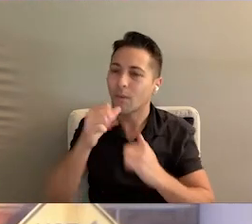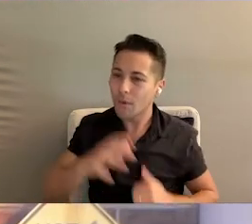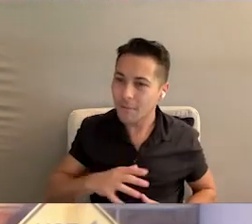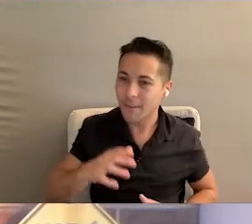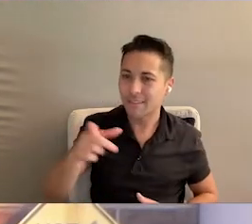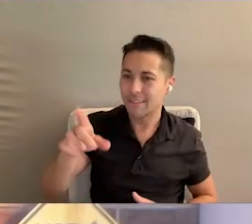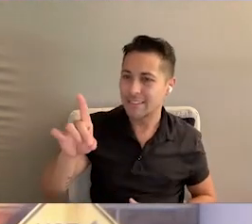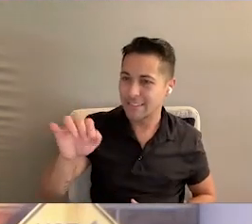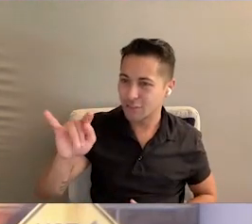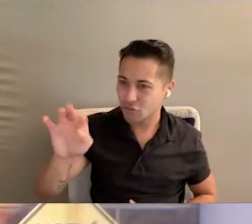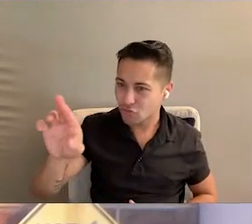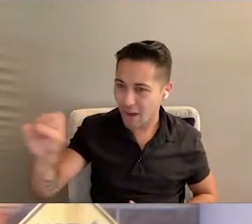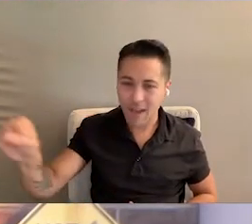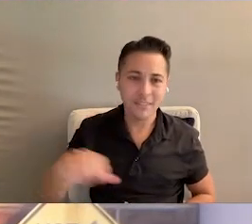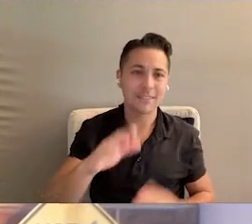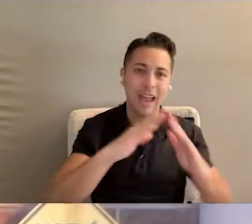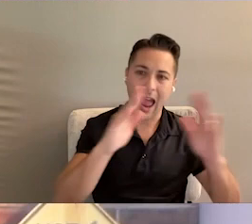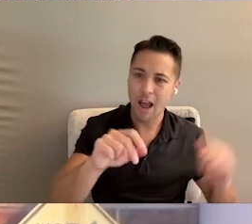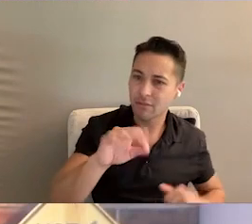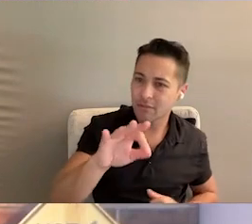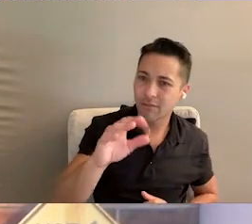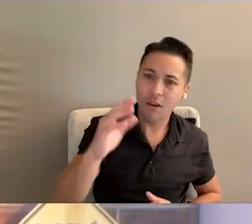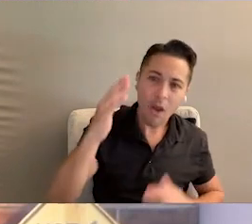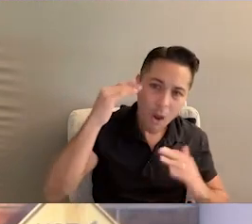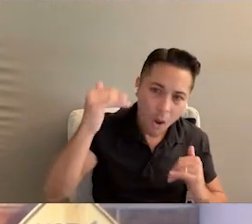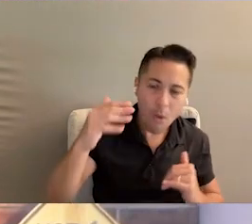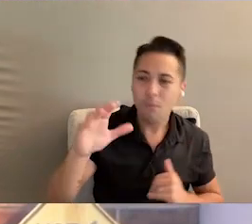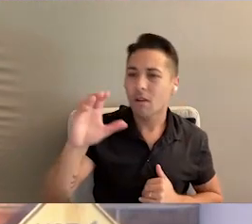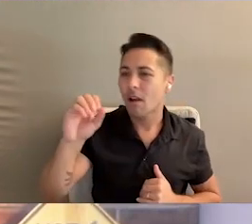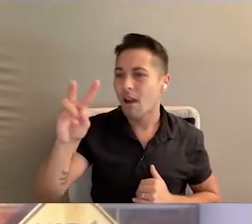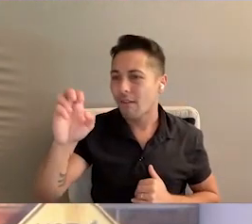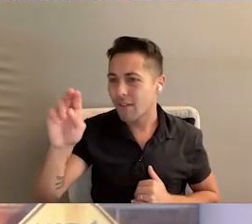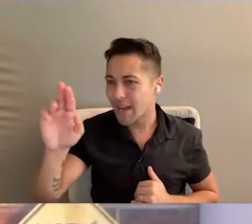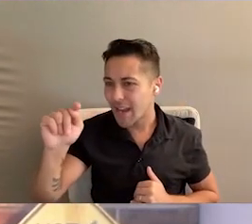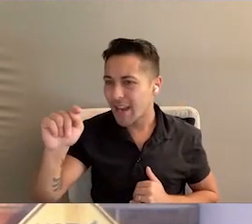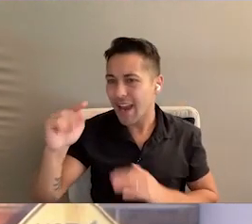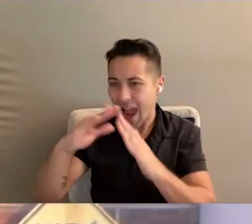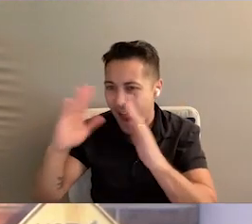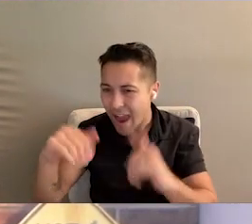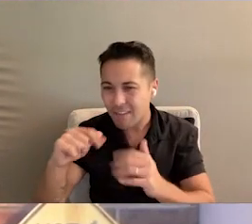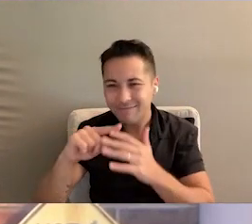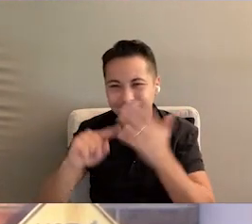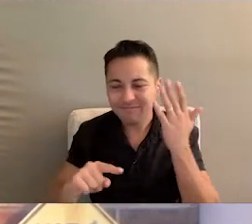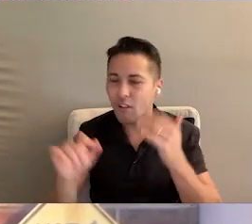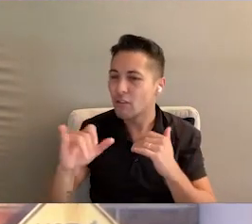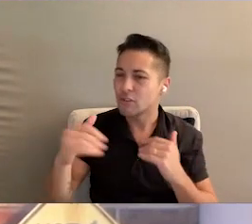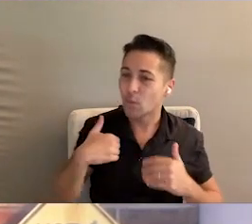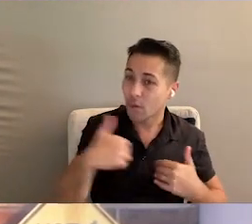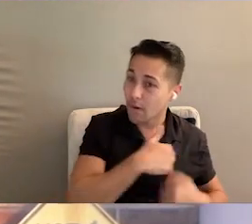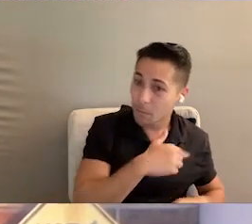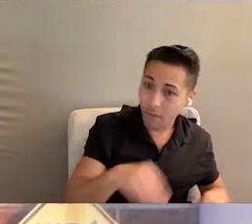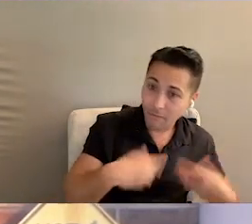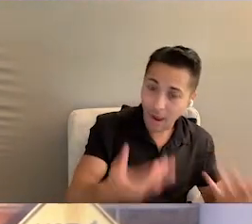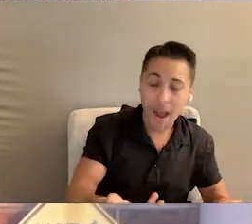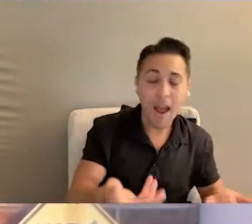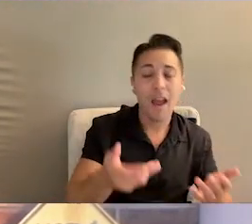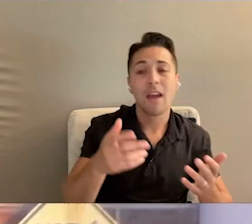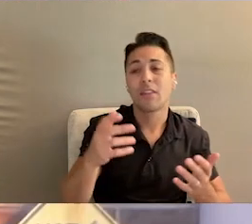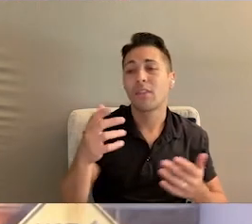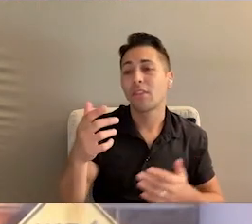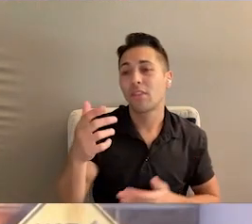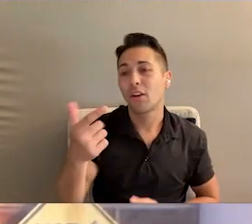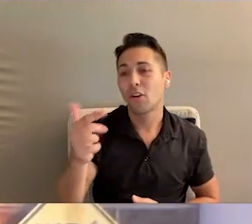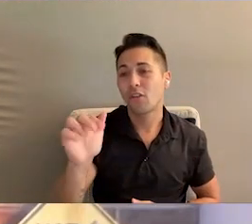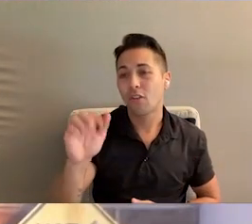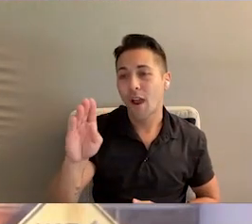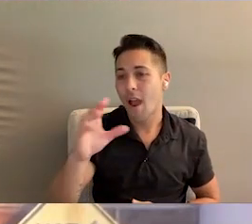Women in Distress, House of Hope, Covenant House, and a handful of others. And we also provide all the grab-and-go items at the Museum of